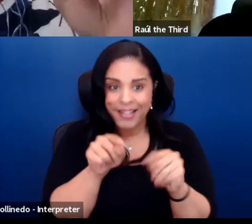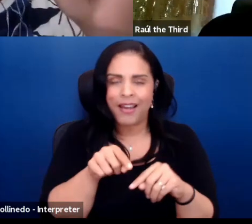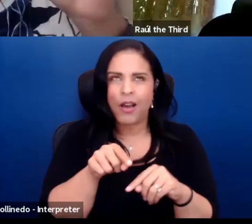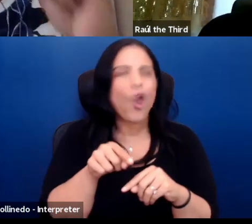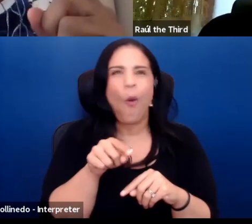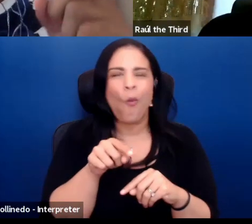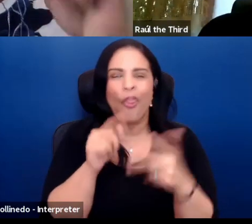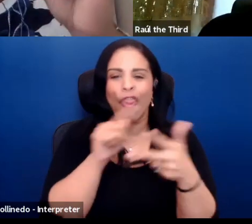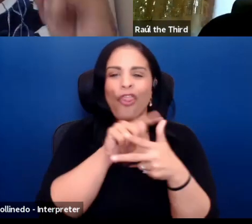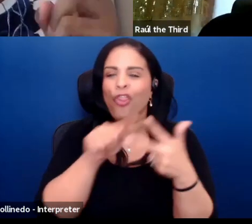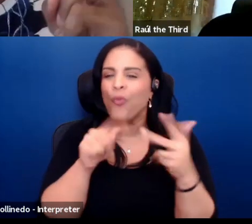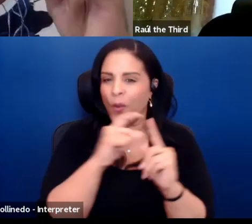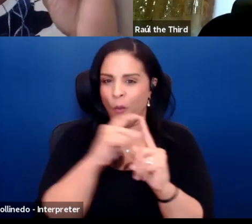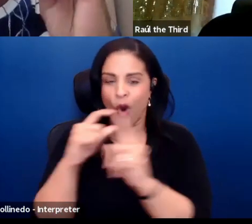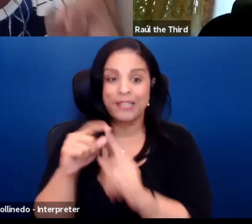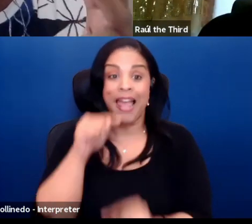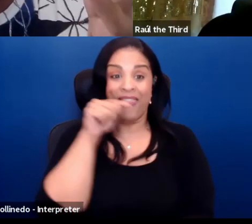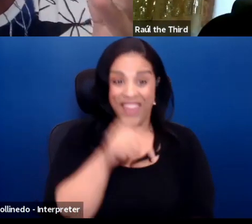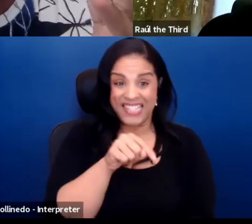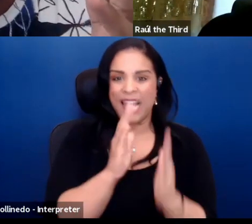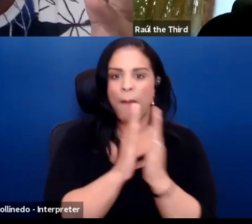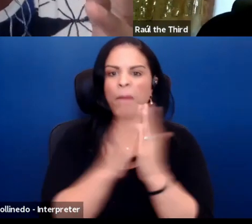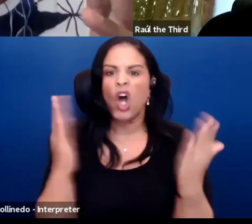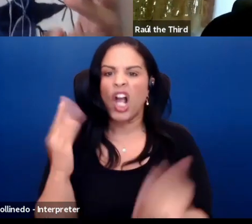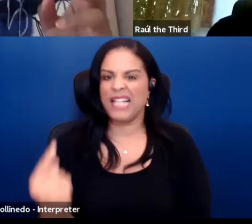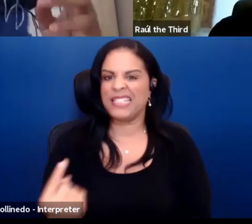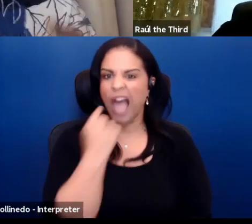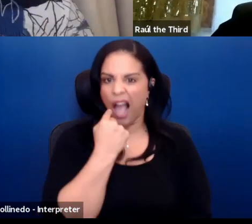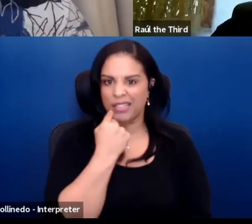it was three words this book sucks